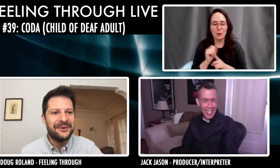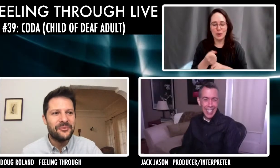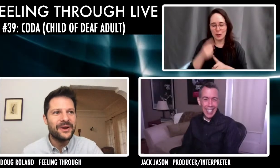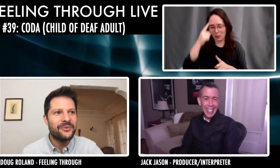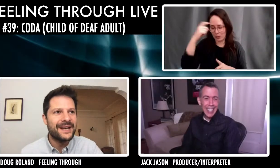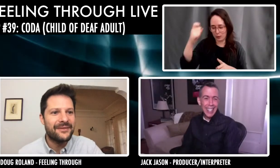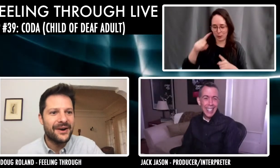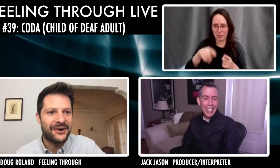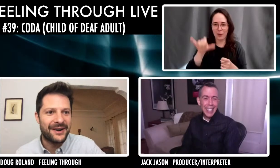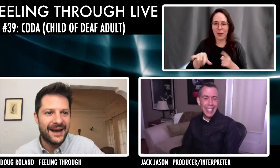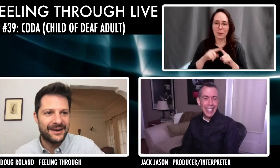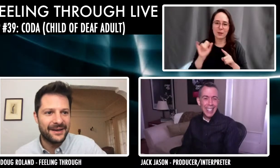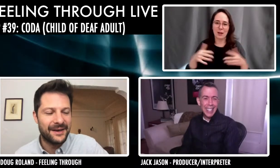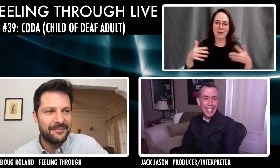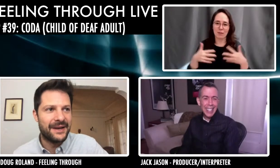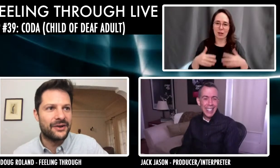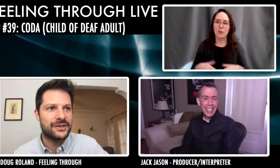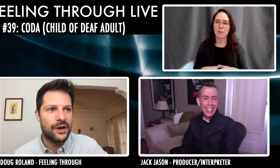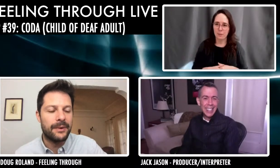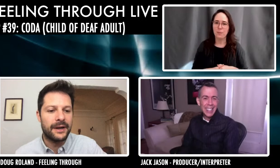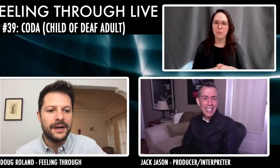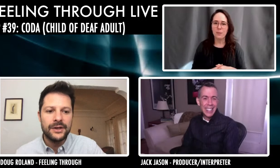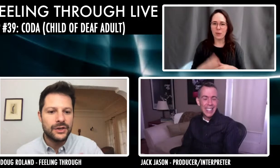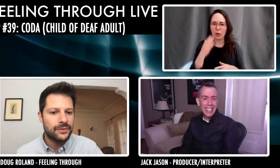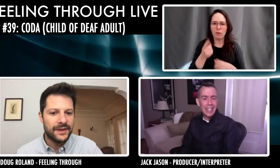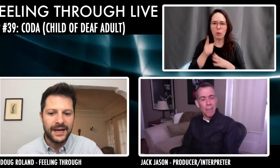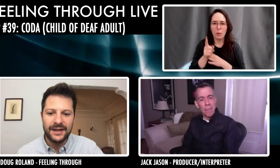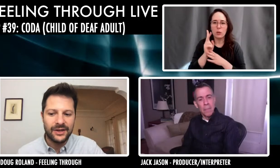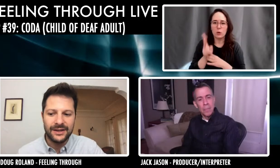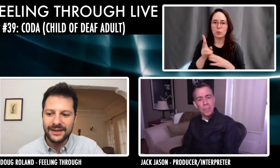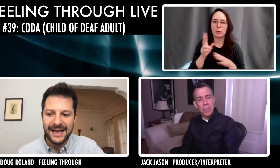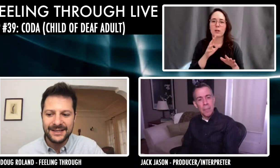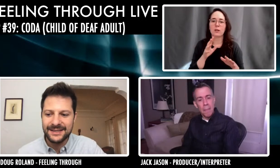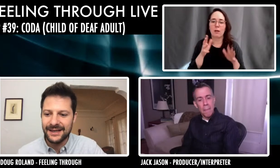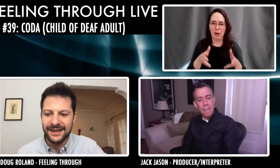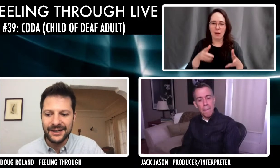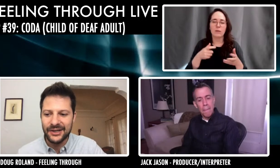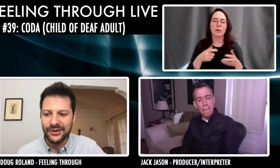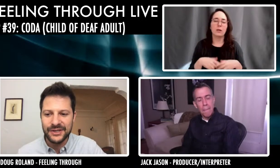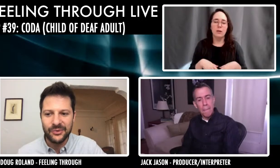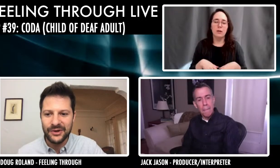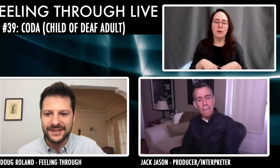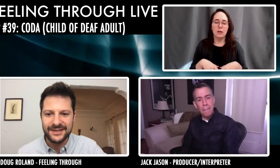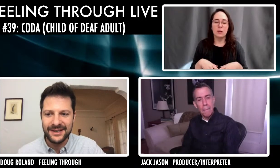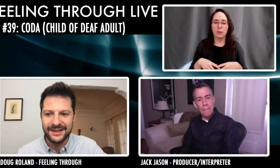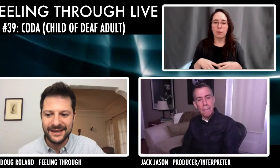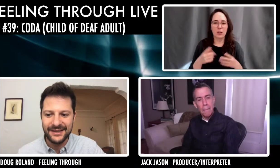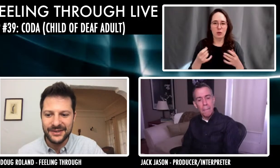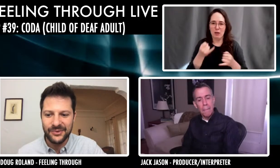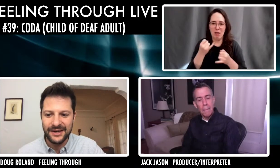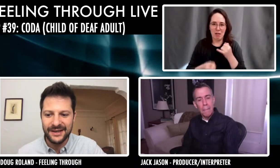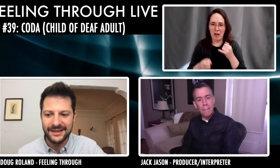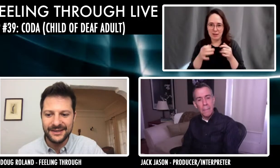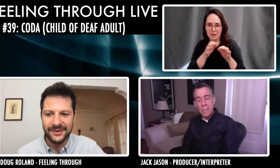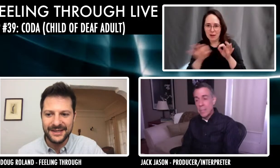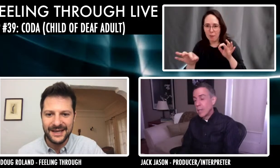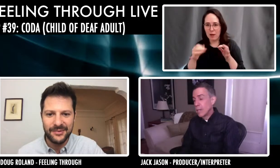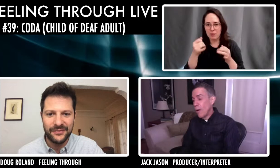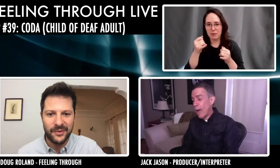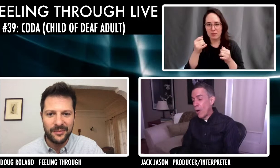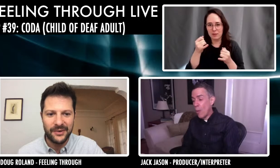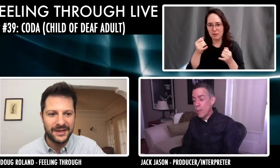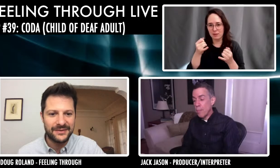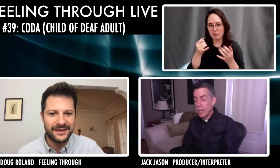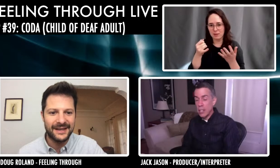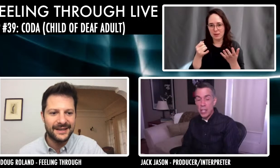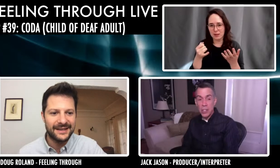So, um, we, we have a hard out in a, in a minute or so, but just with like kind of last, uh, closing words here. Is there anything else you want to, you want to say